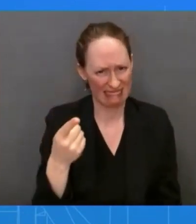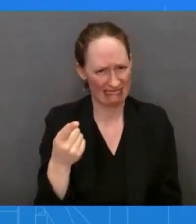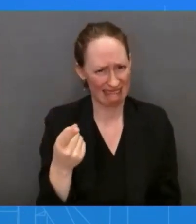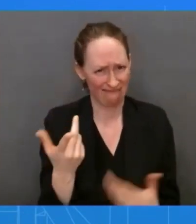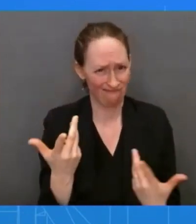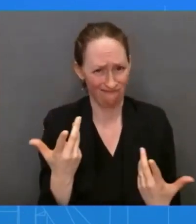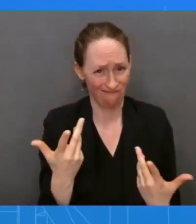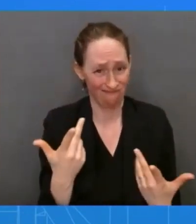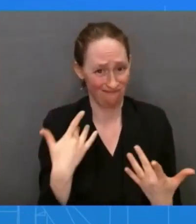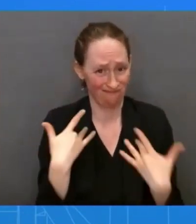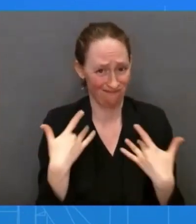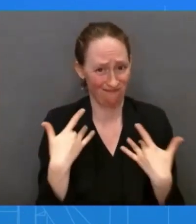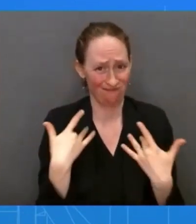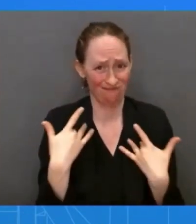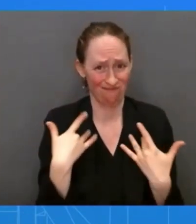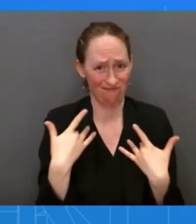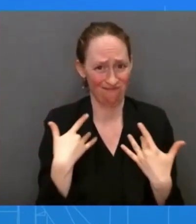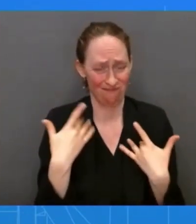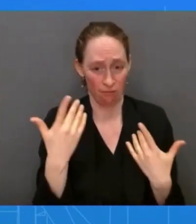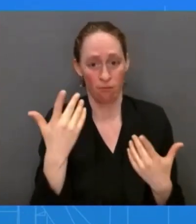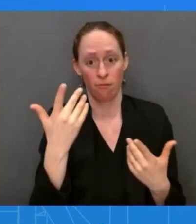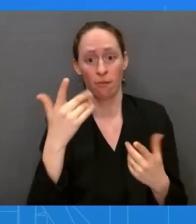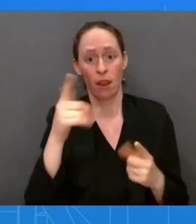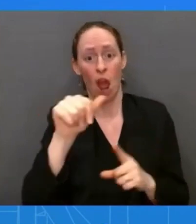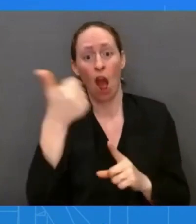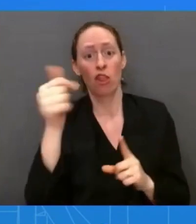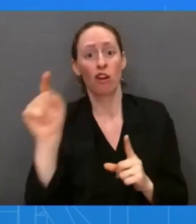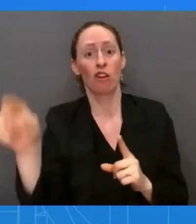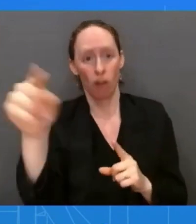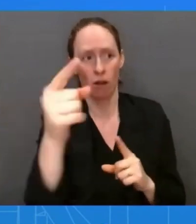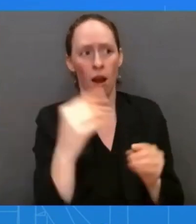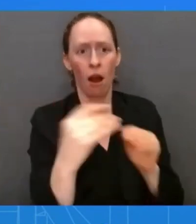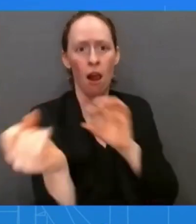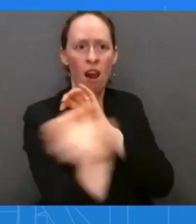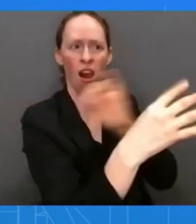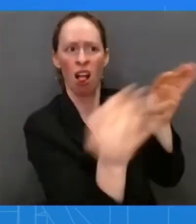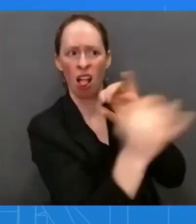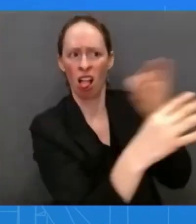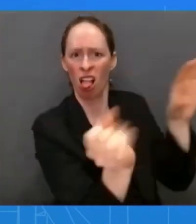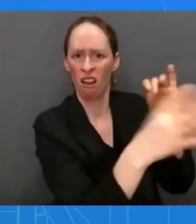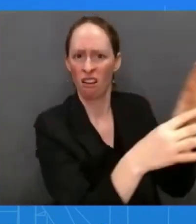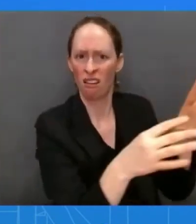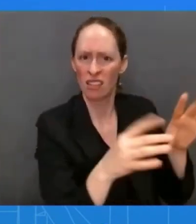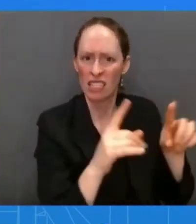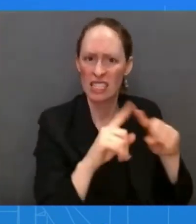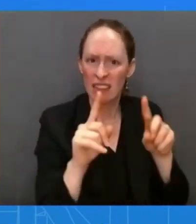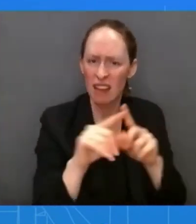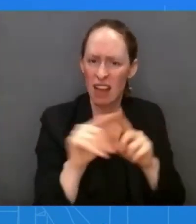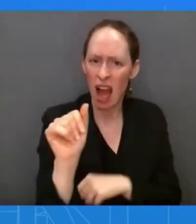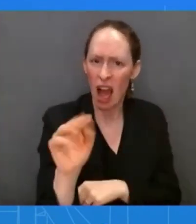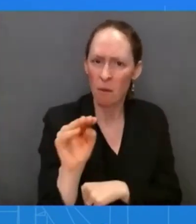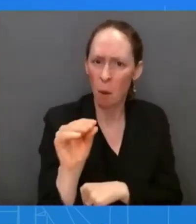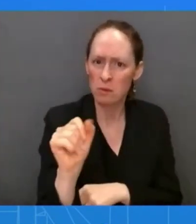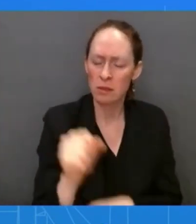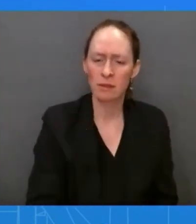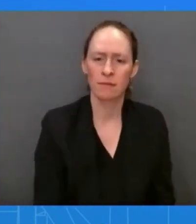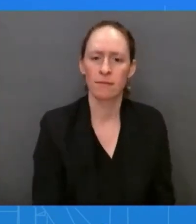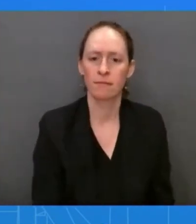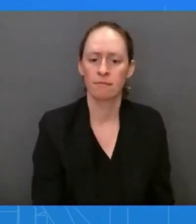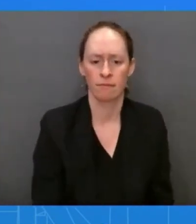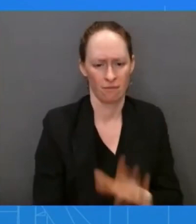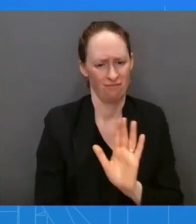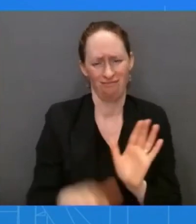the U.K. speak for itself in terms of what sovereign decisions they're going to make about providing ammunition. But,